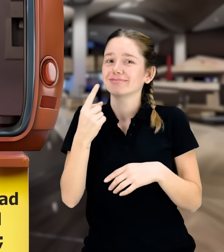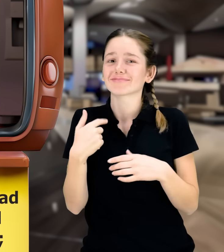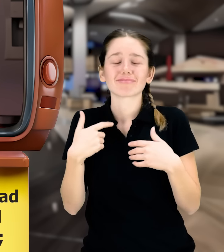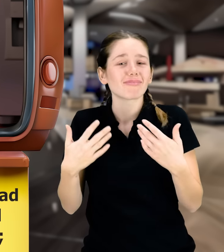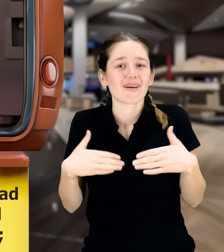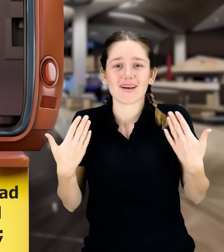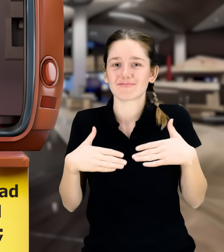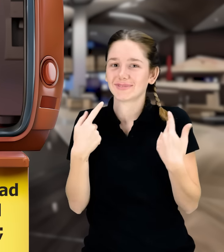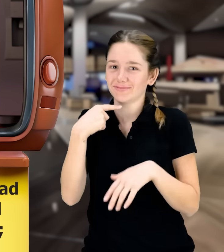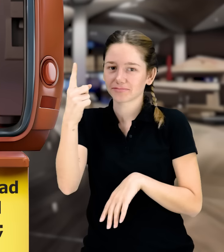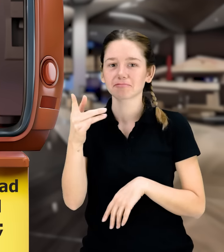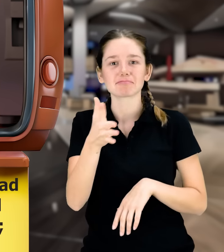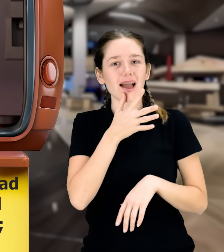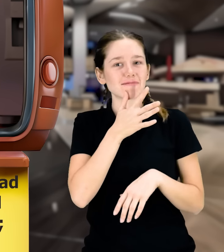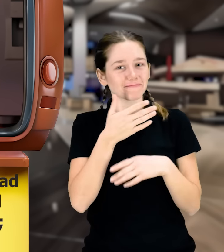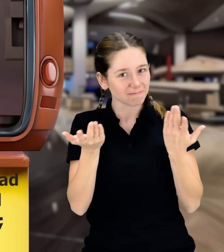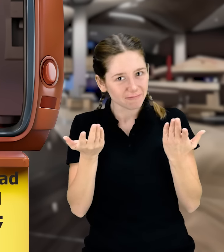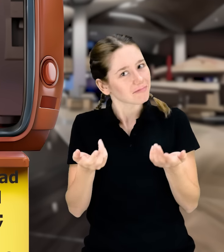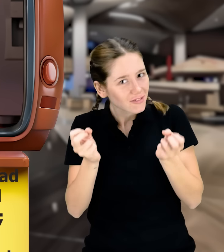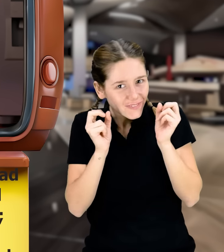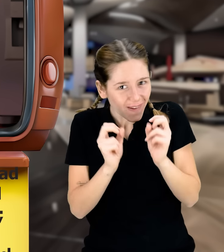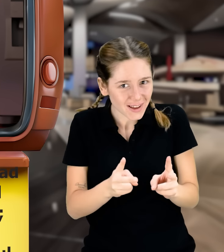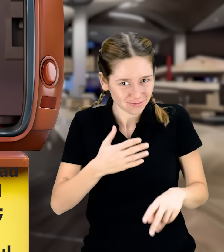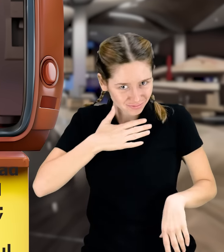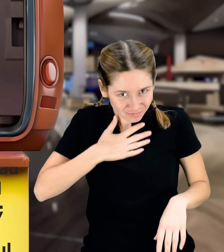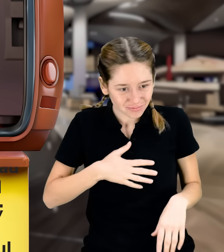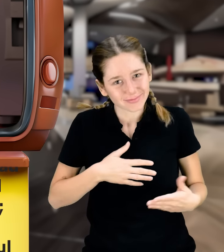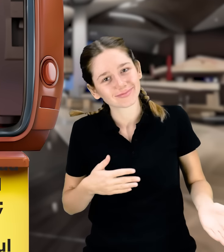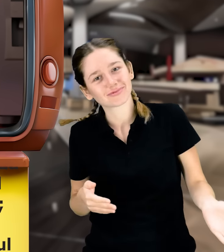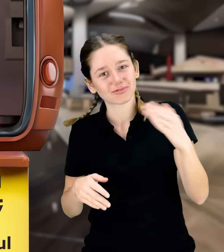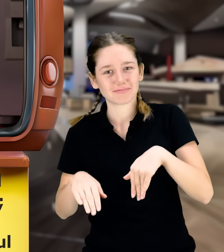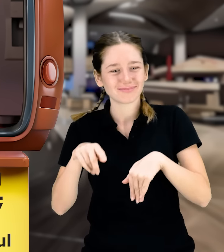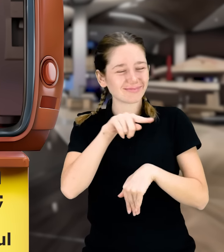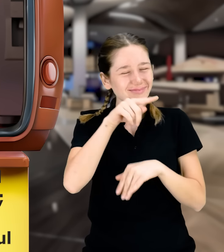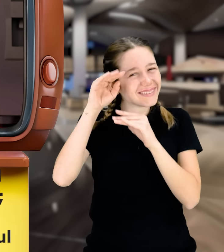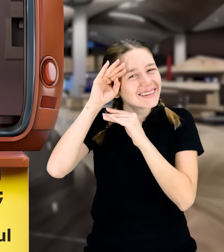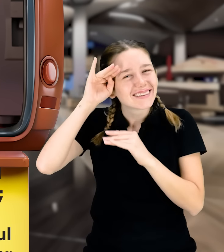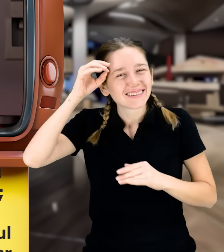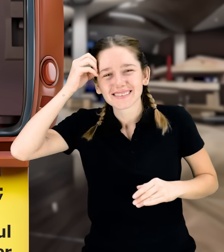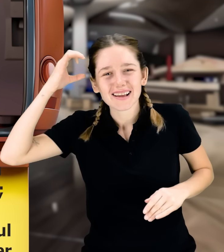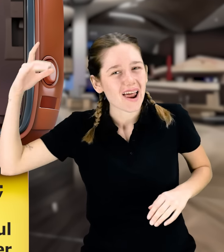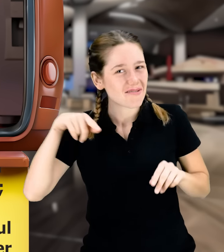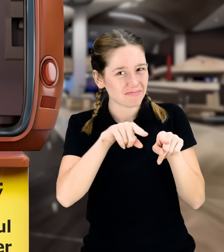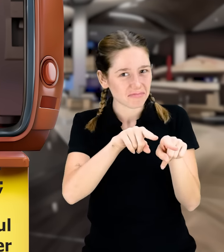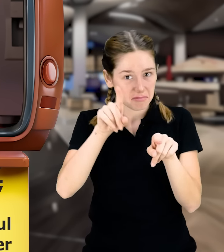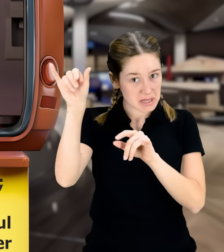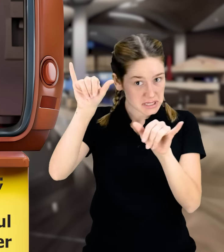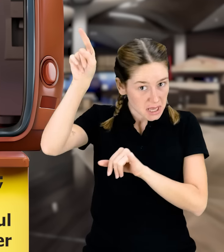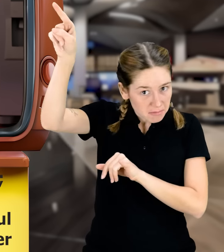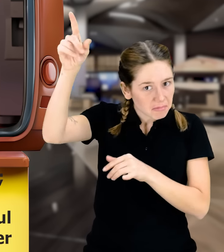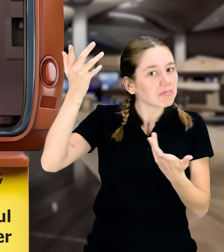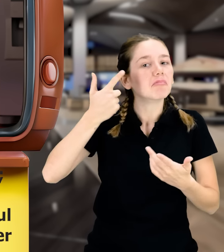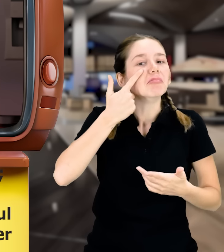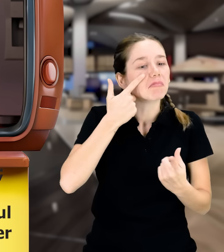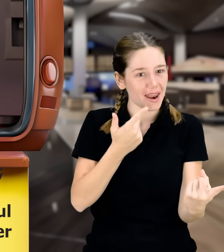he had been very happy. His mother said, Well then, let's go and see if Iger, Istanbul Airport is as